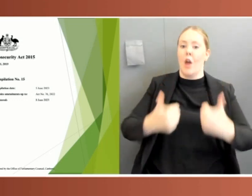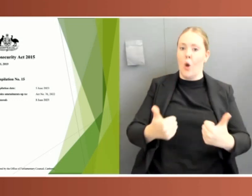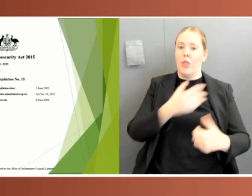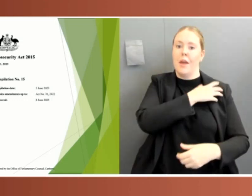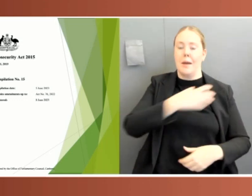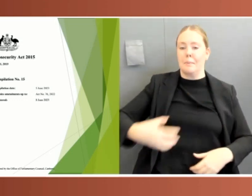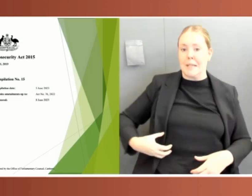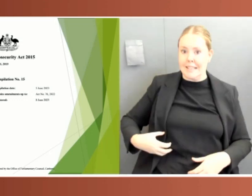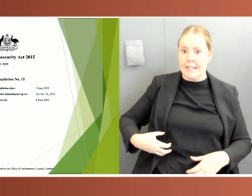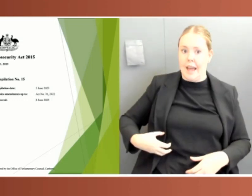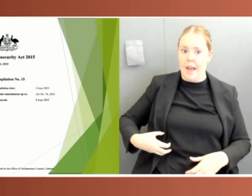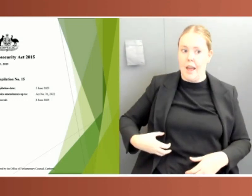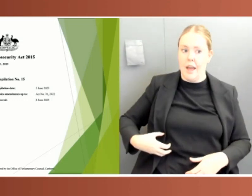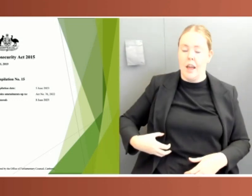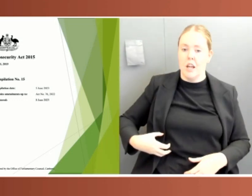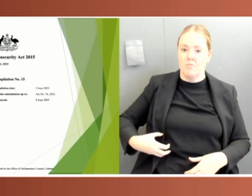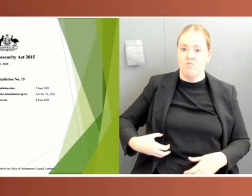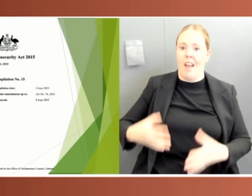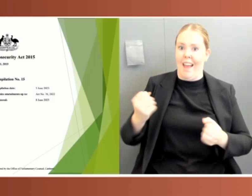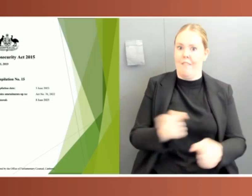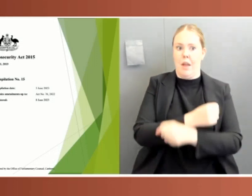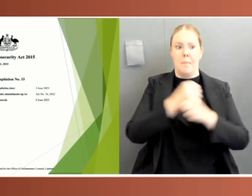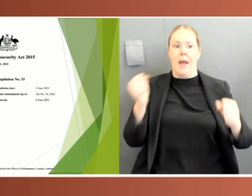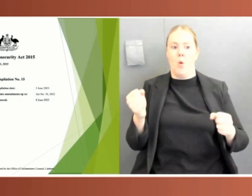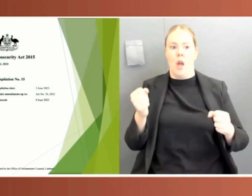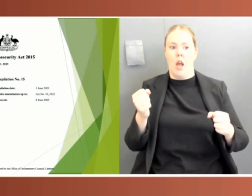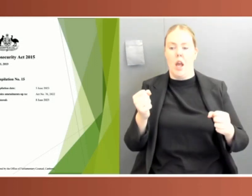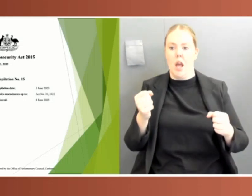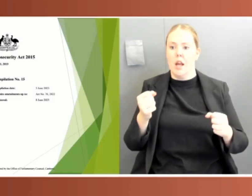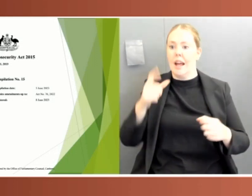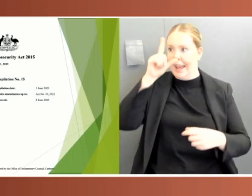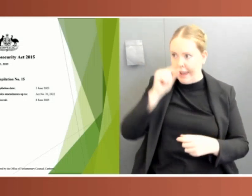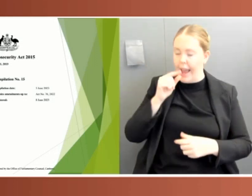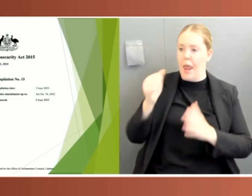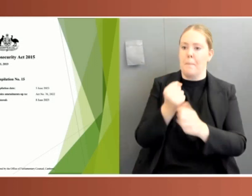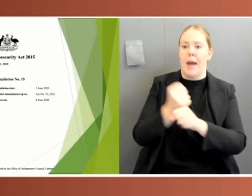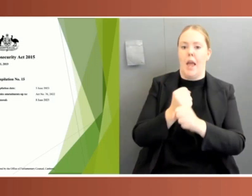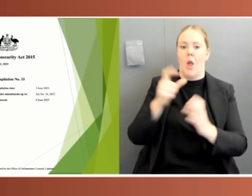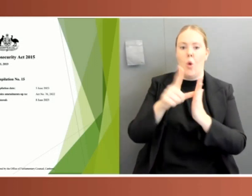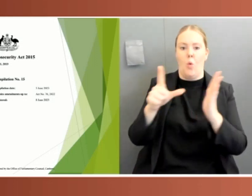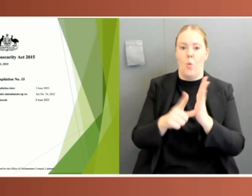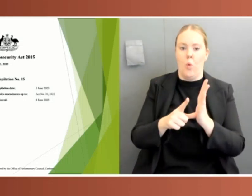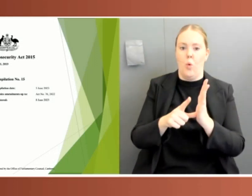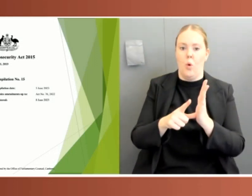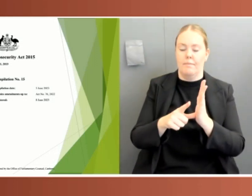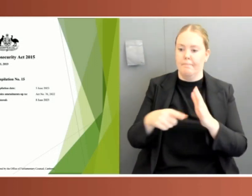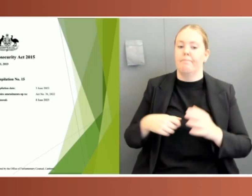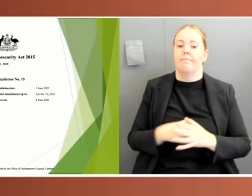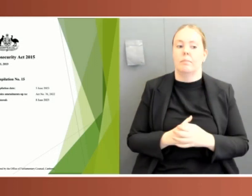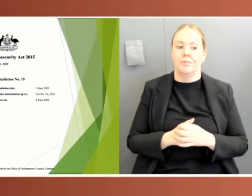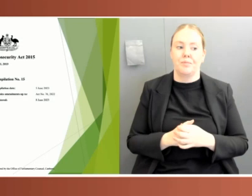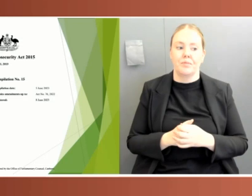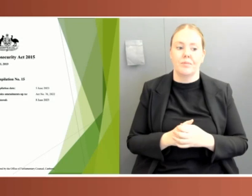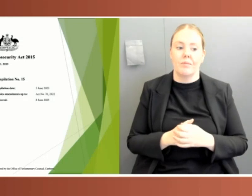occur. Given the risks associated with COVID-19, the period of emergency was extended repeatedly over the following months. Once a human